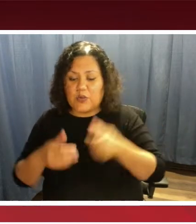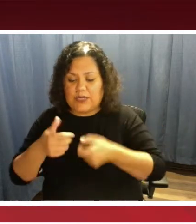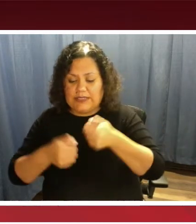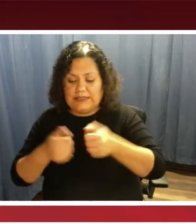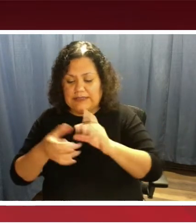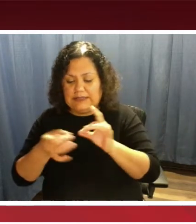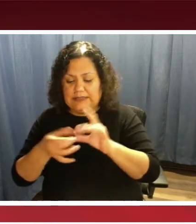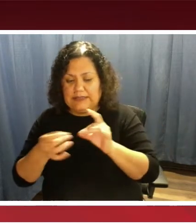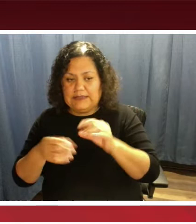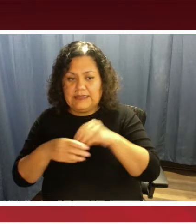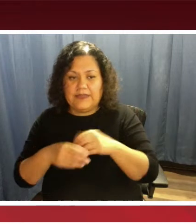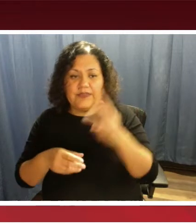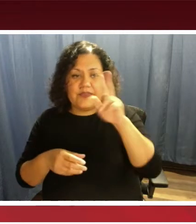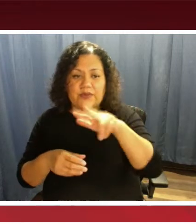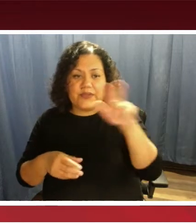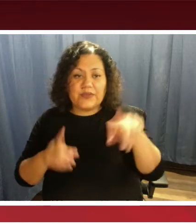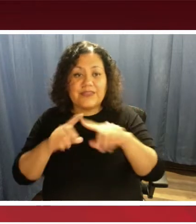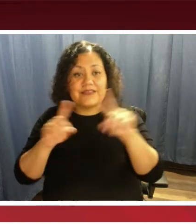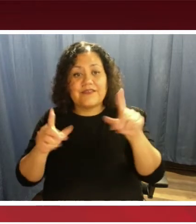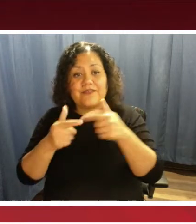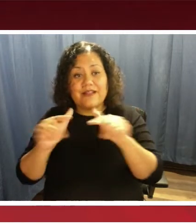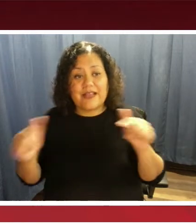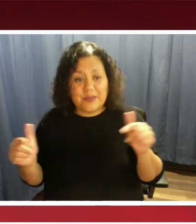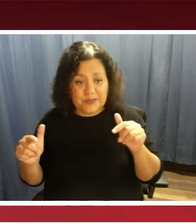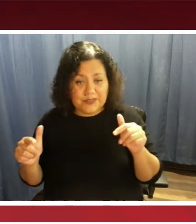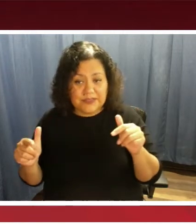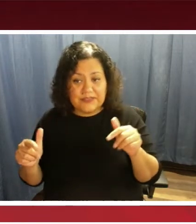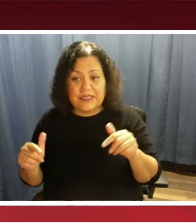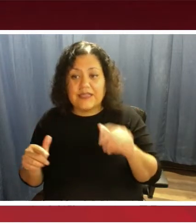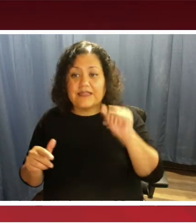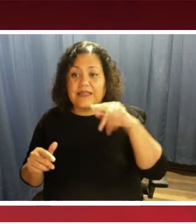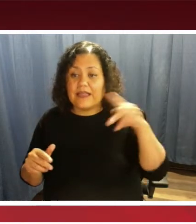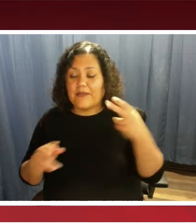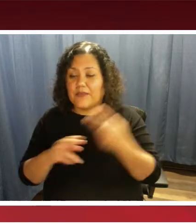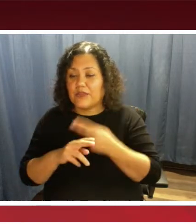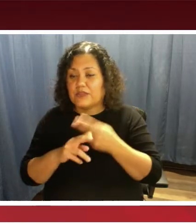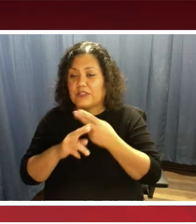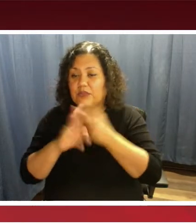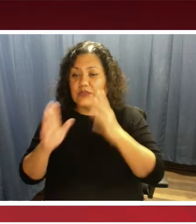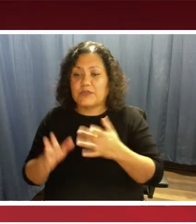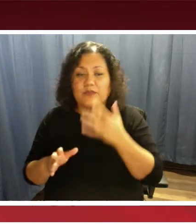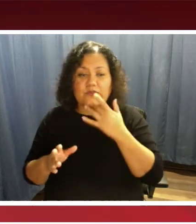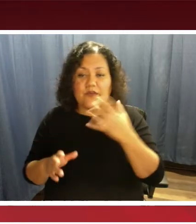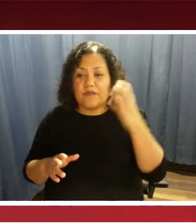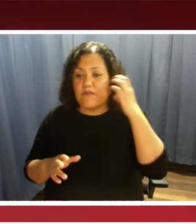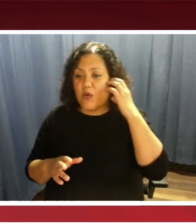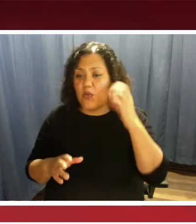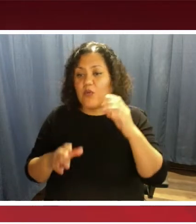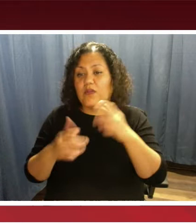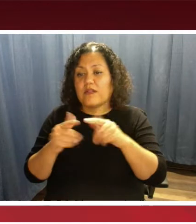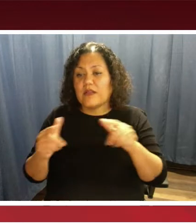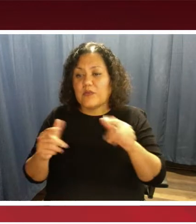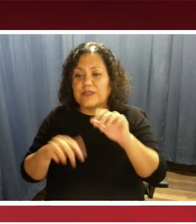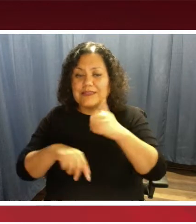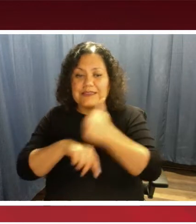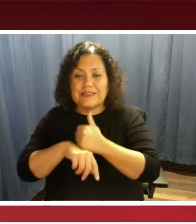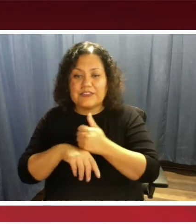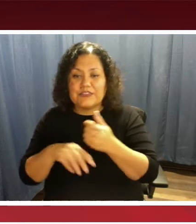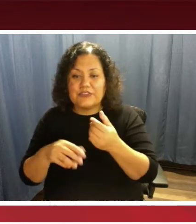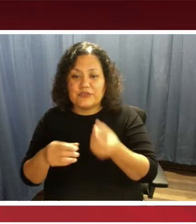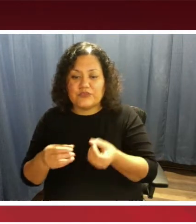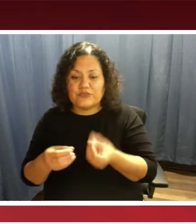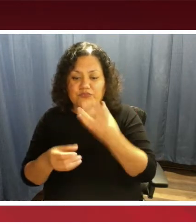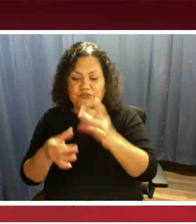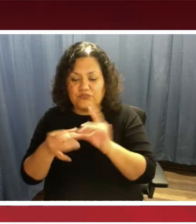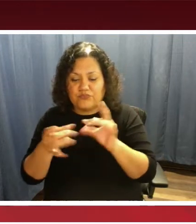33 different languages. The app utilizes the user's preferred phone language setting to deliver the message. So